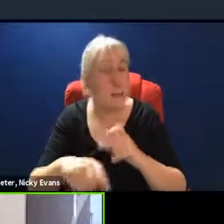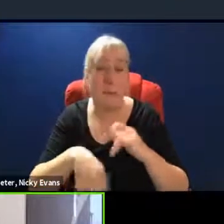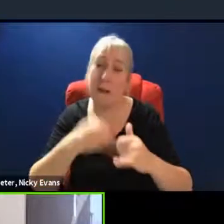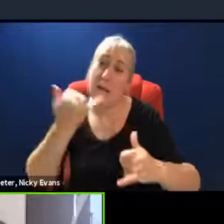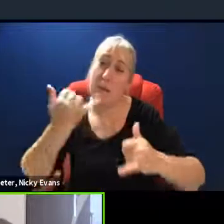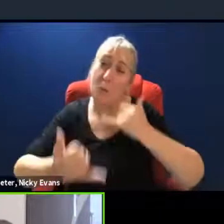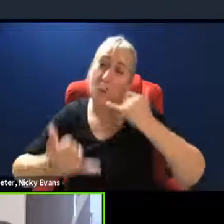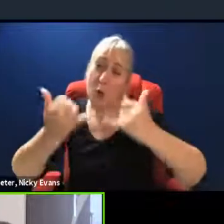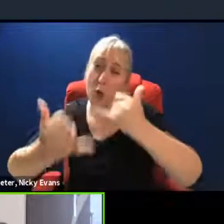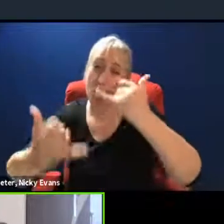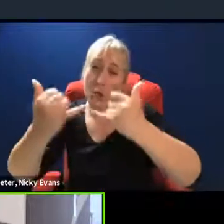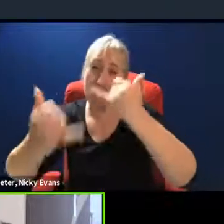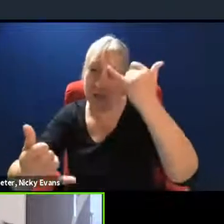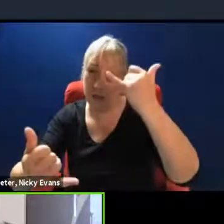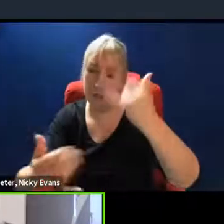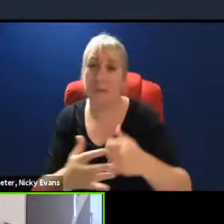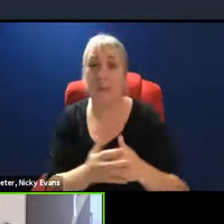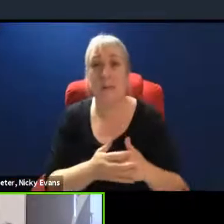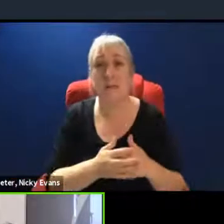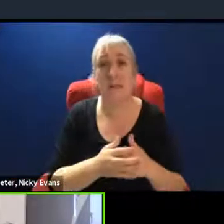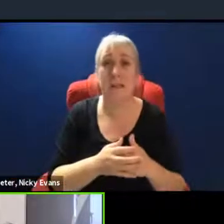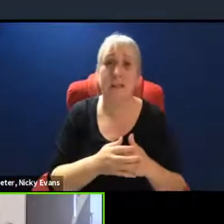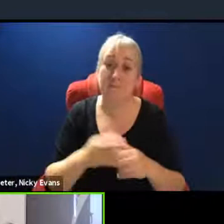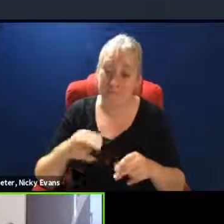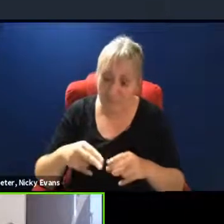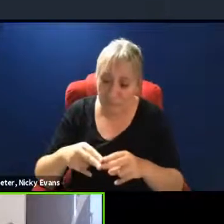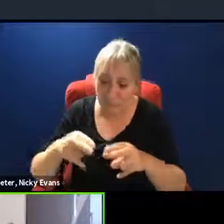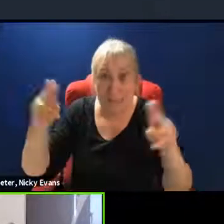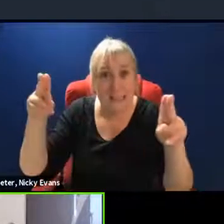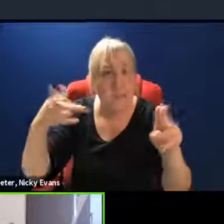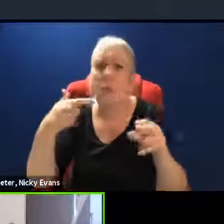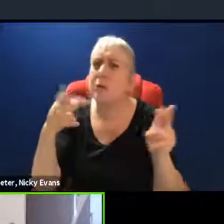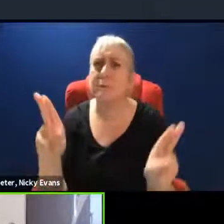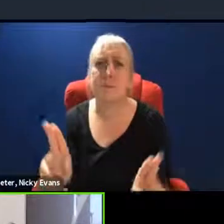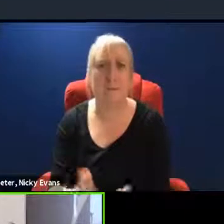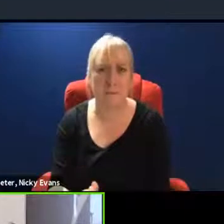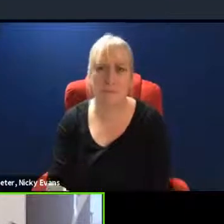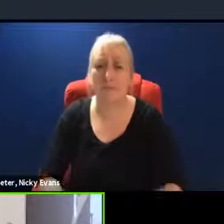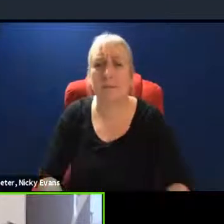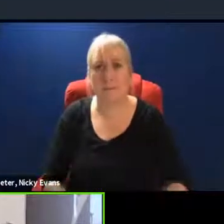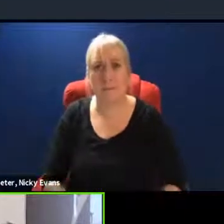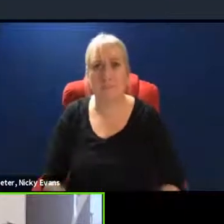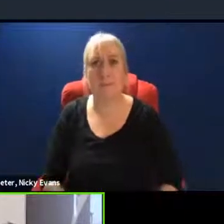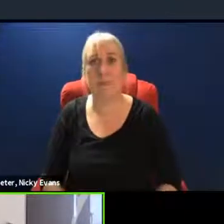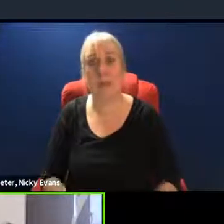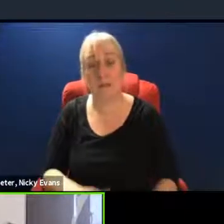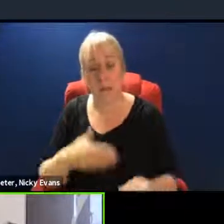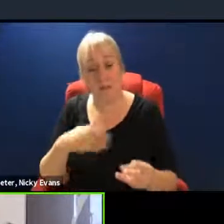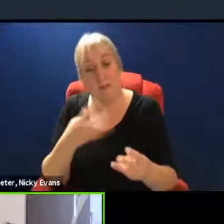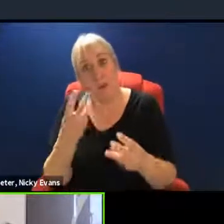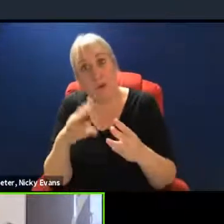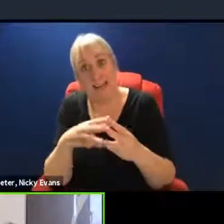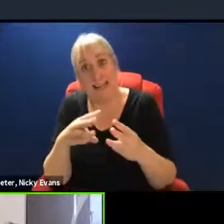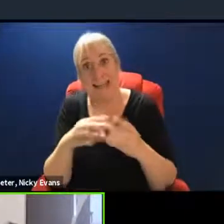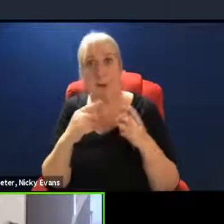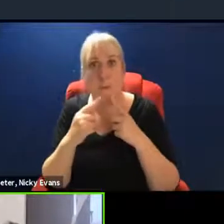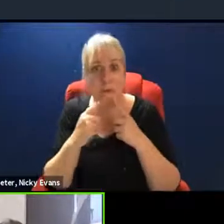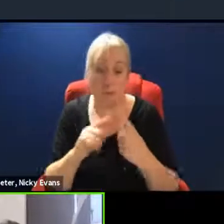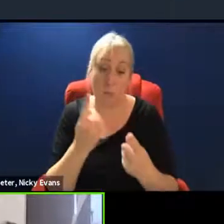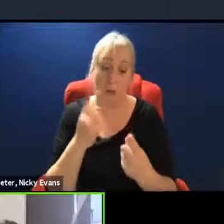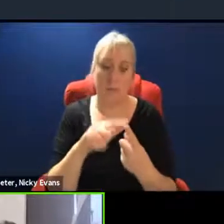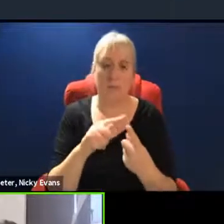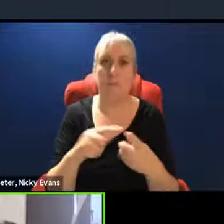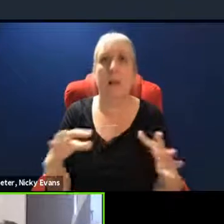So I think really I want to say three things. One is to pick up on the comment about our own